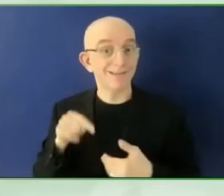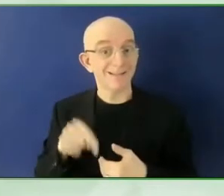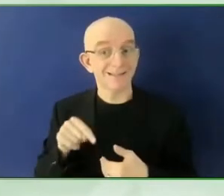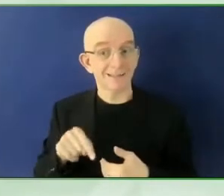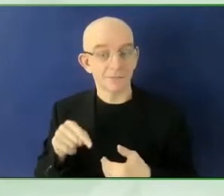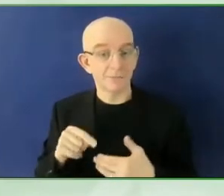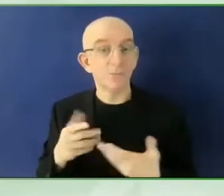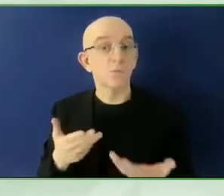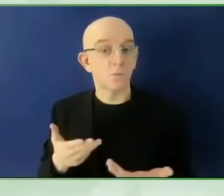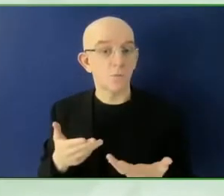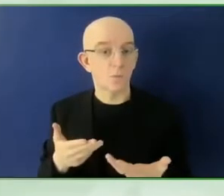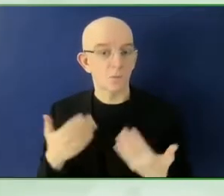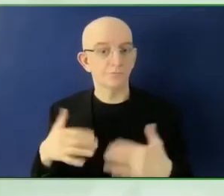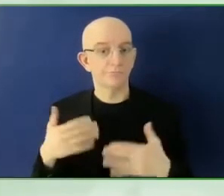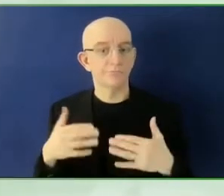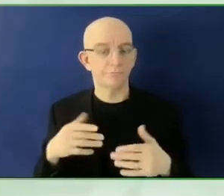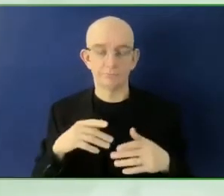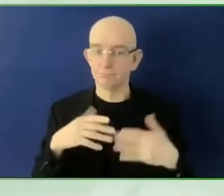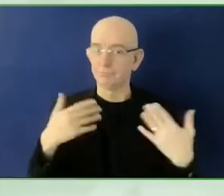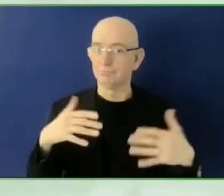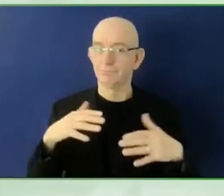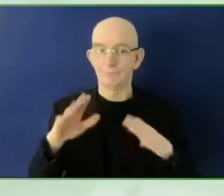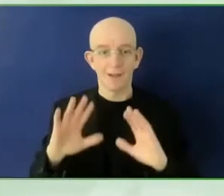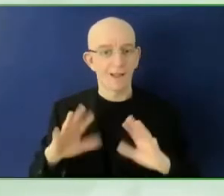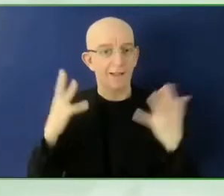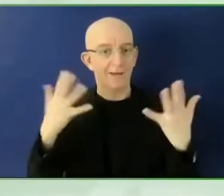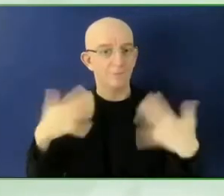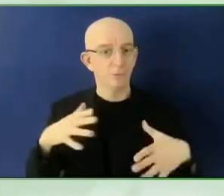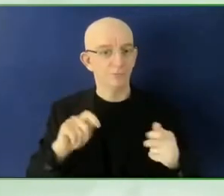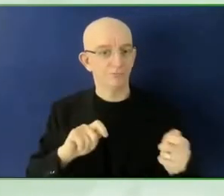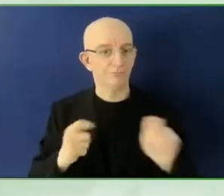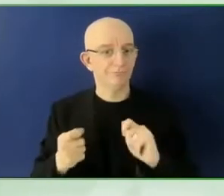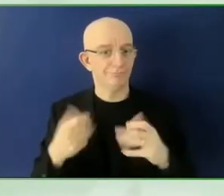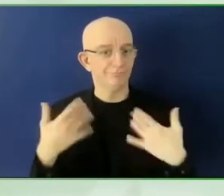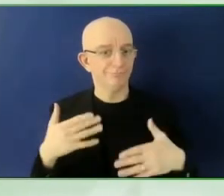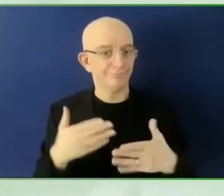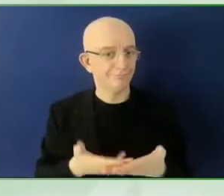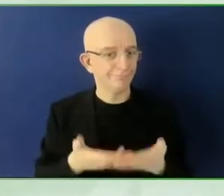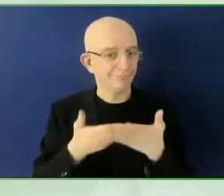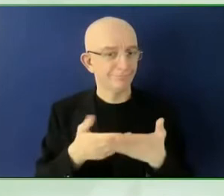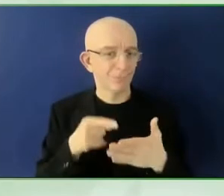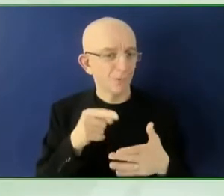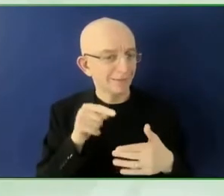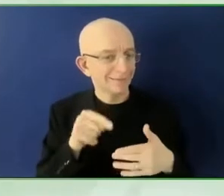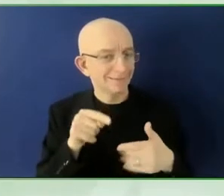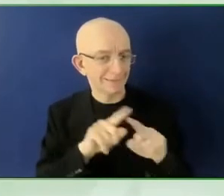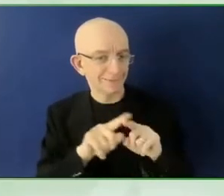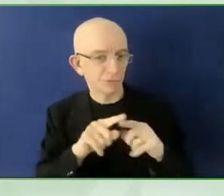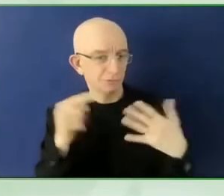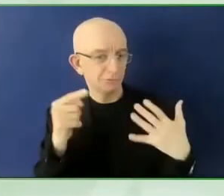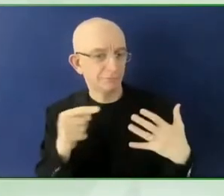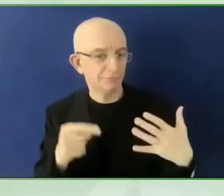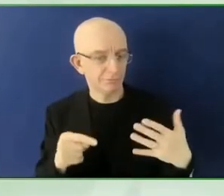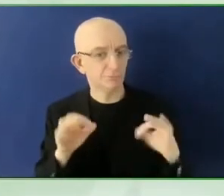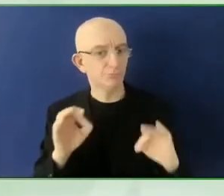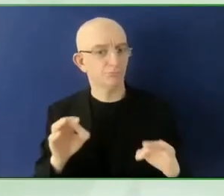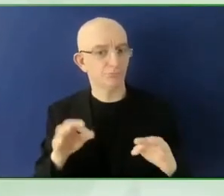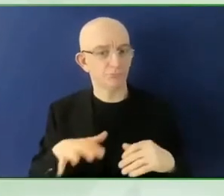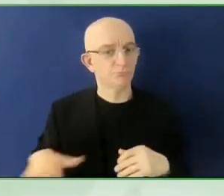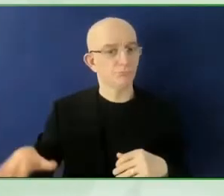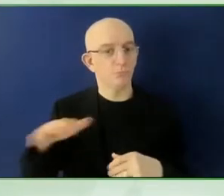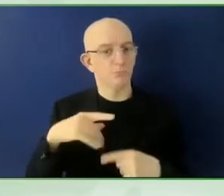we like to think that each call represents a good deed waiting to happen for our volunteers.